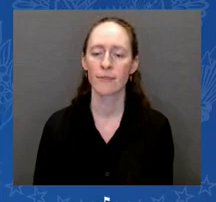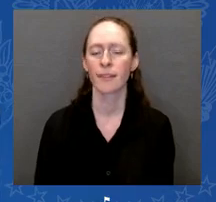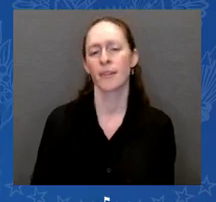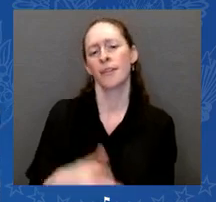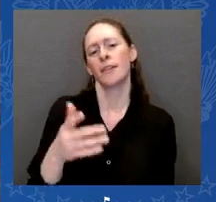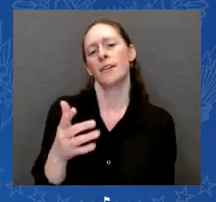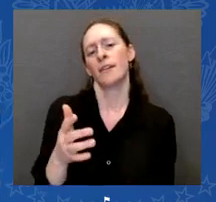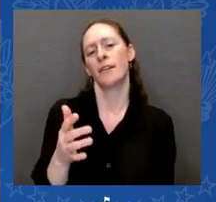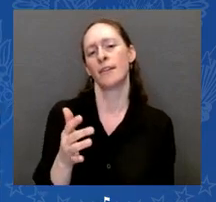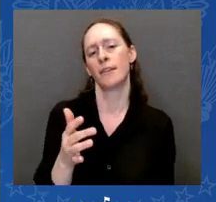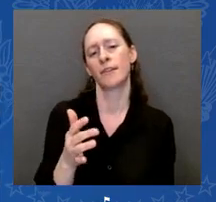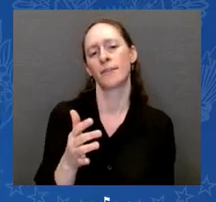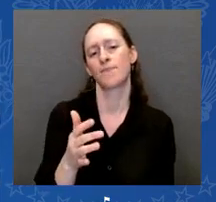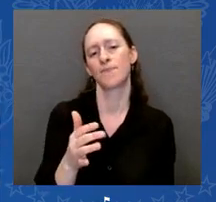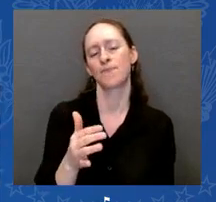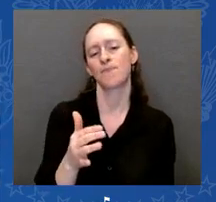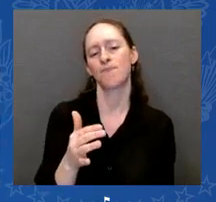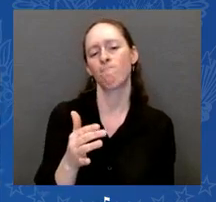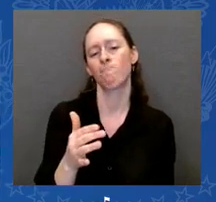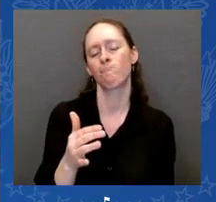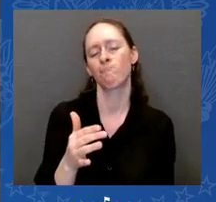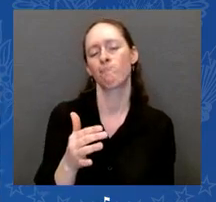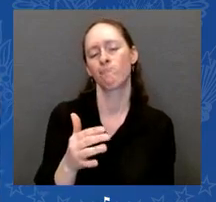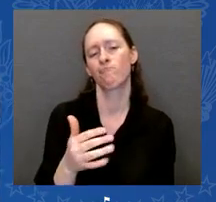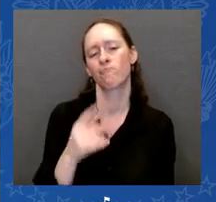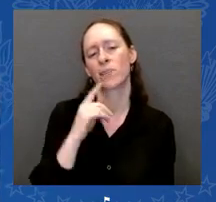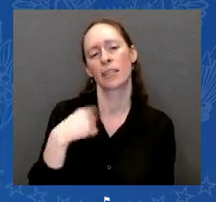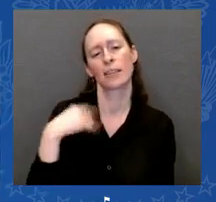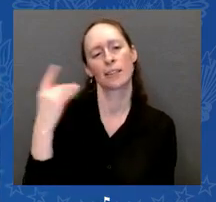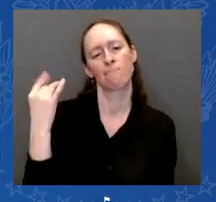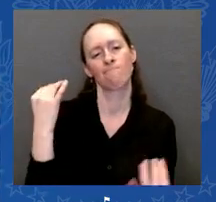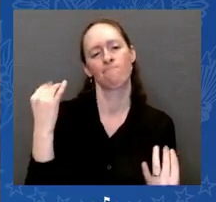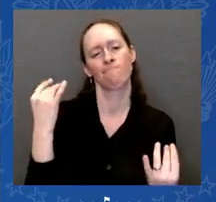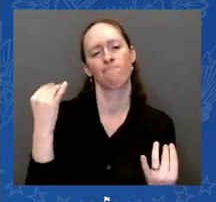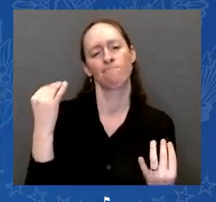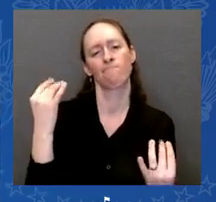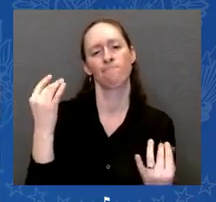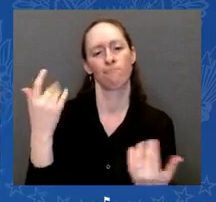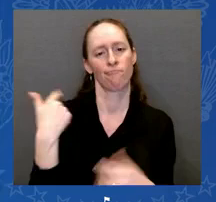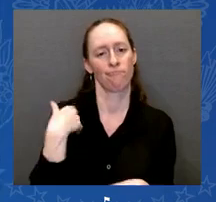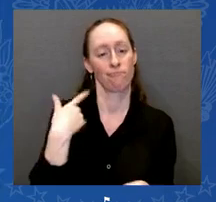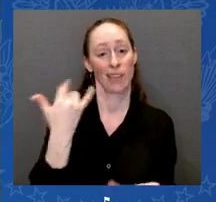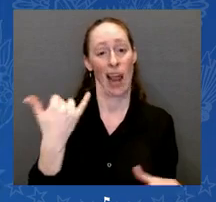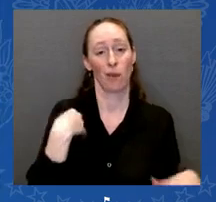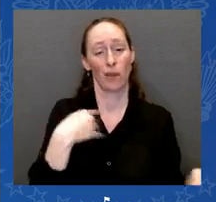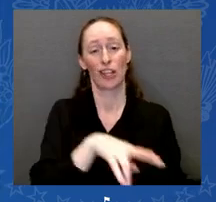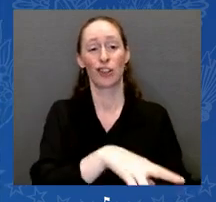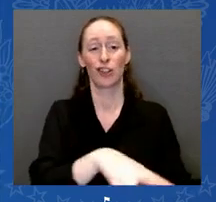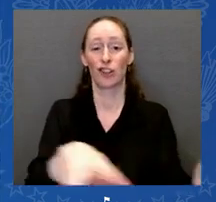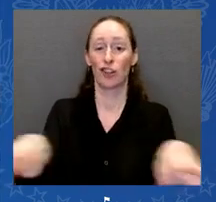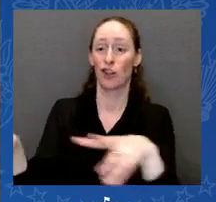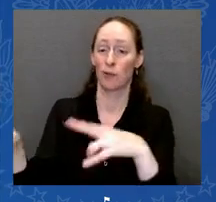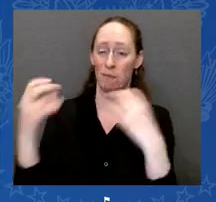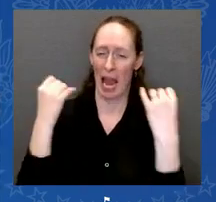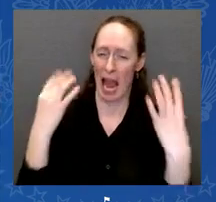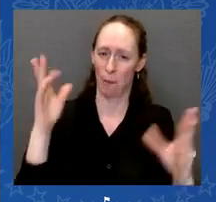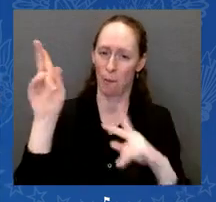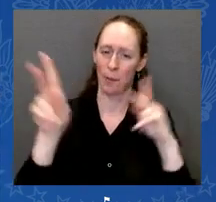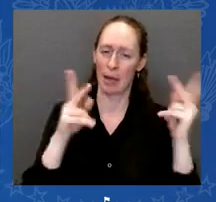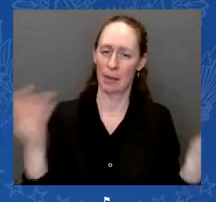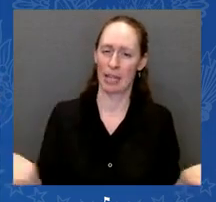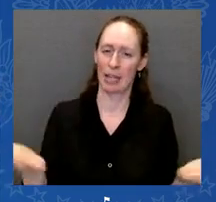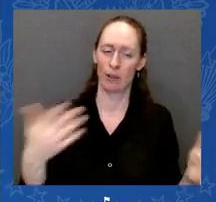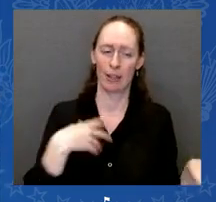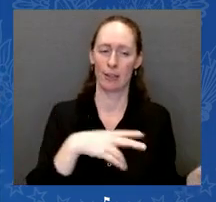in this church that I know and have not only